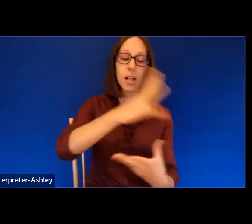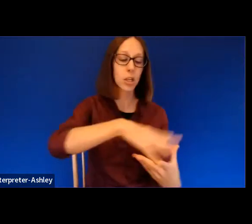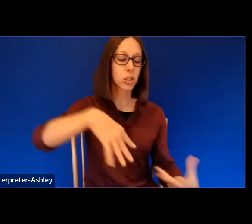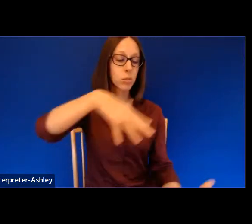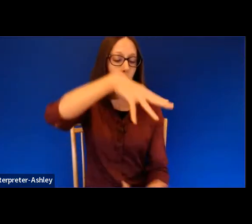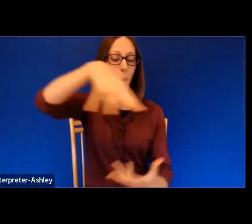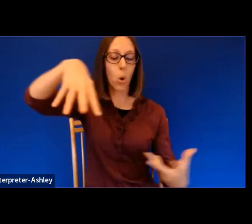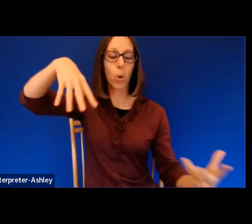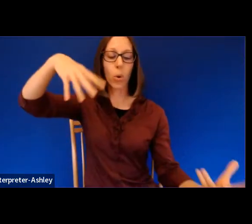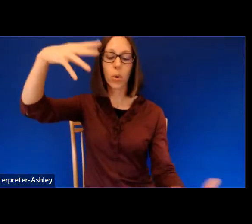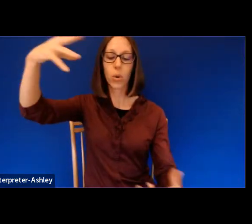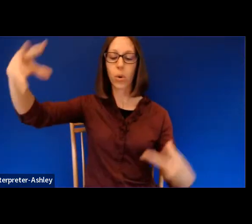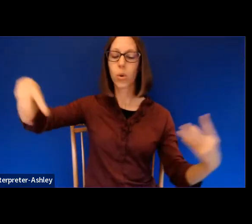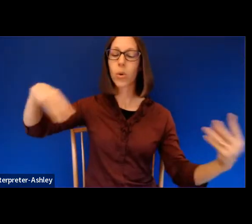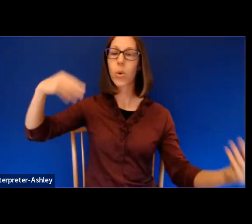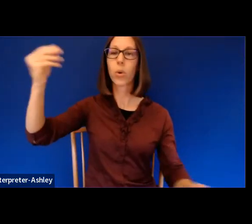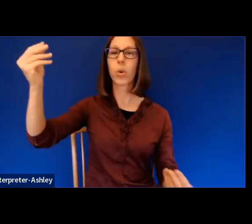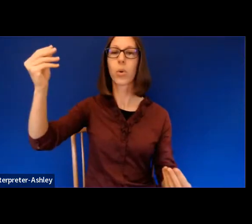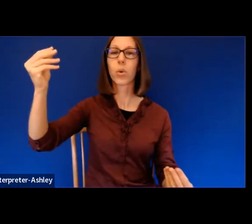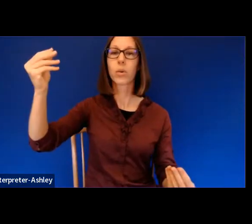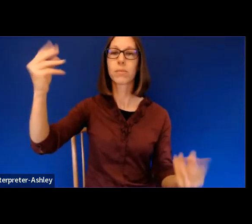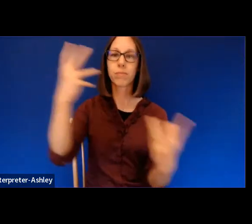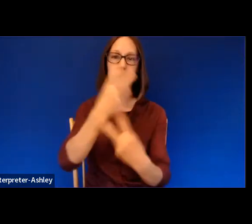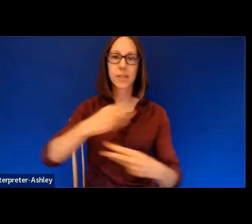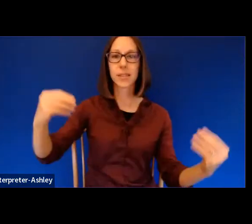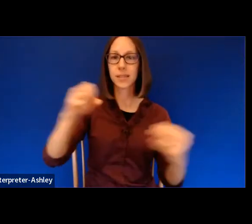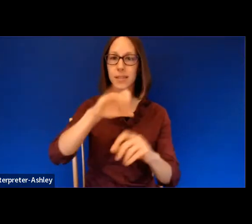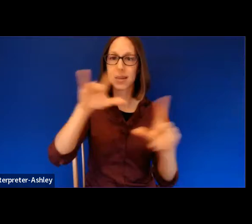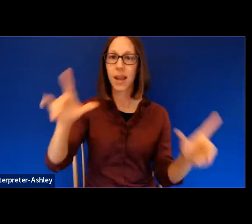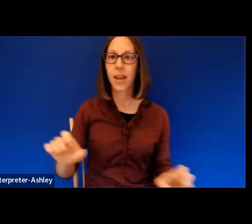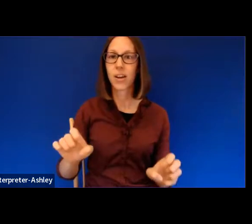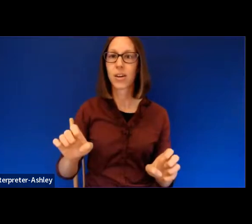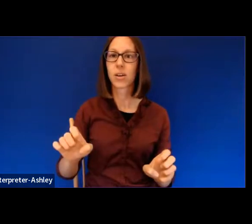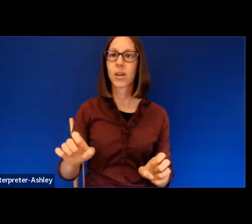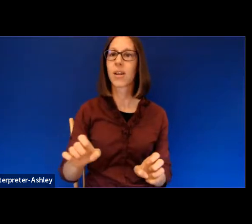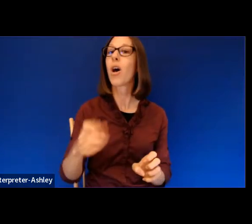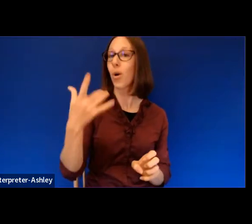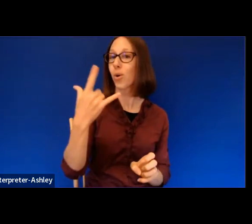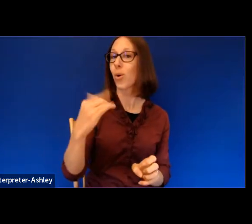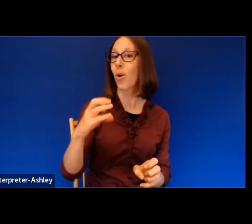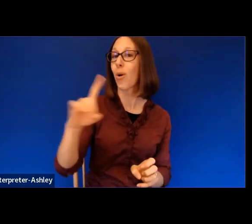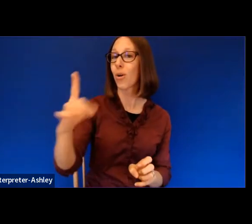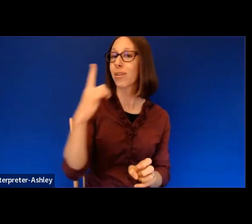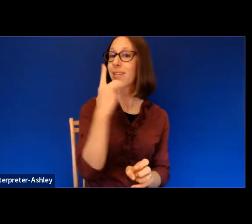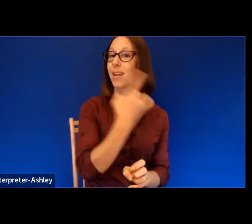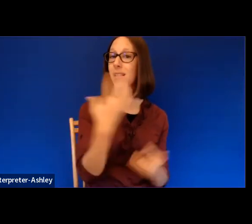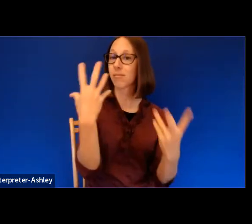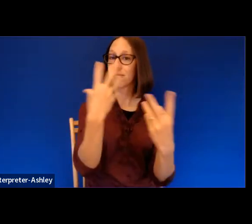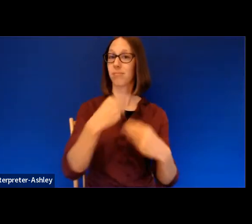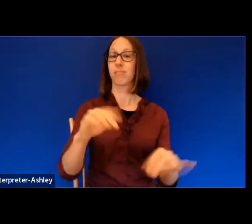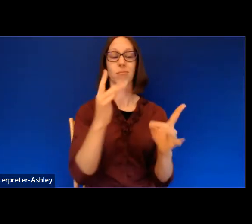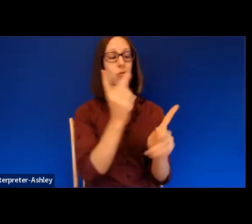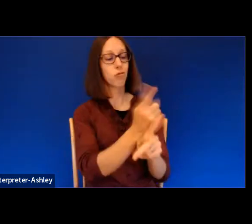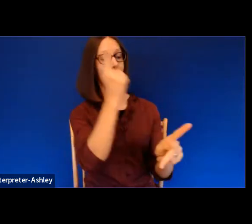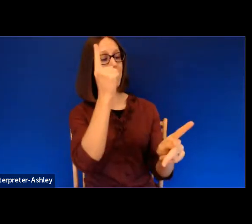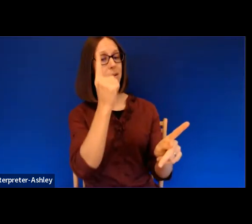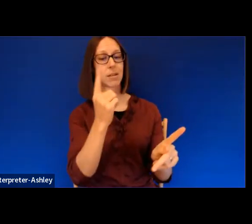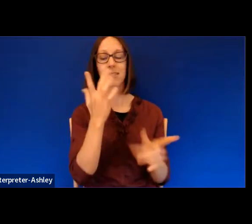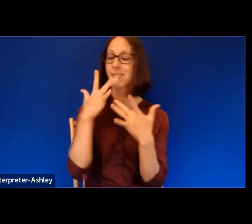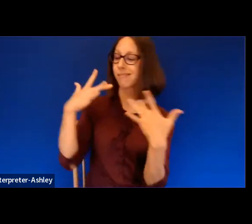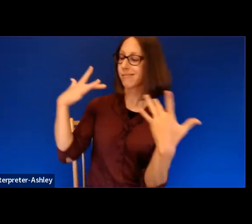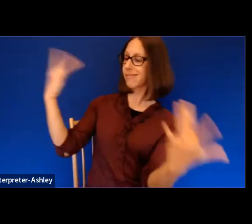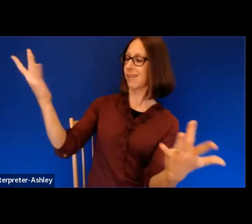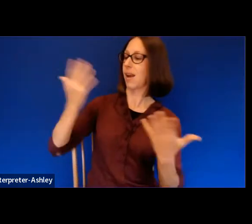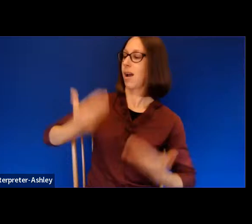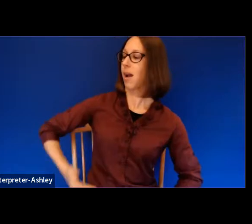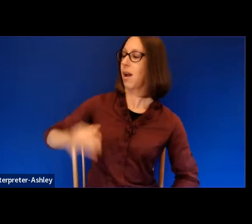style, and it is. Make even gold teeth look right, shining, saying, I'll be John with